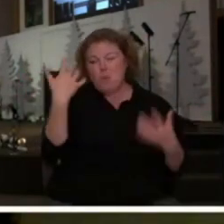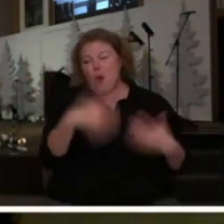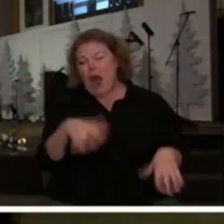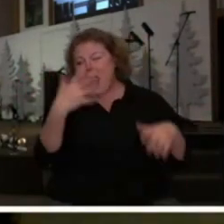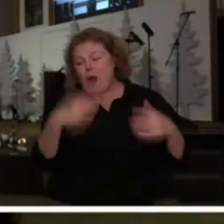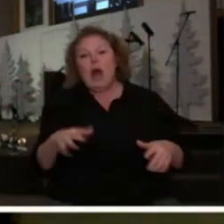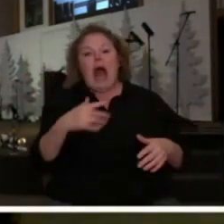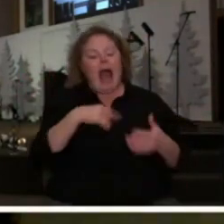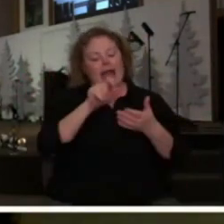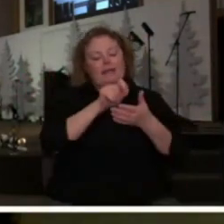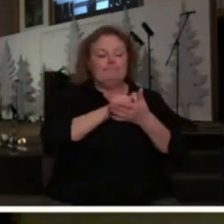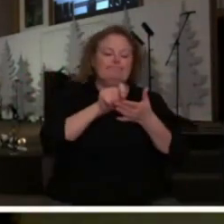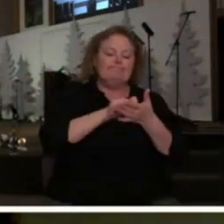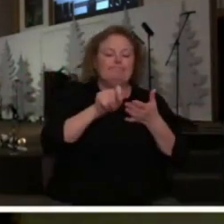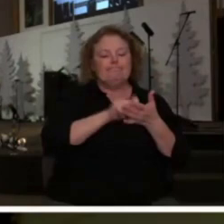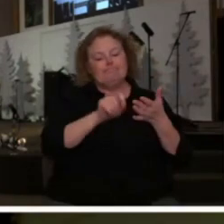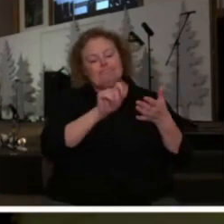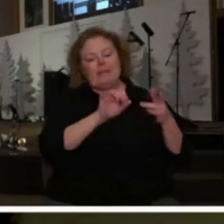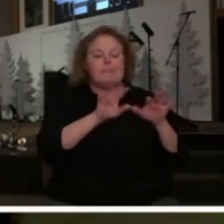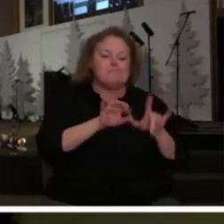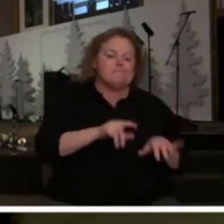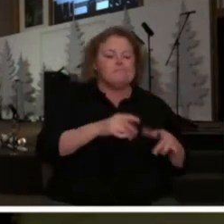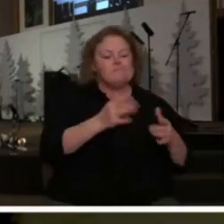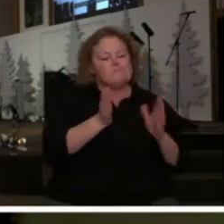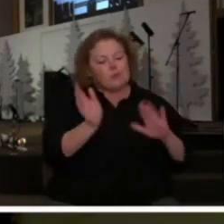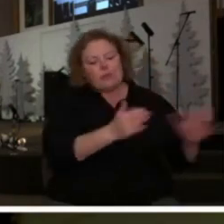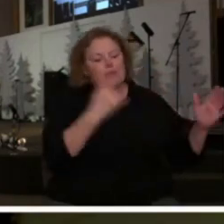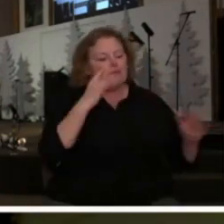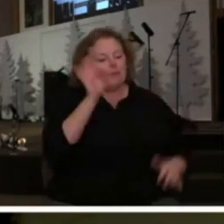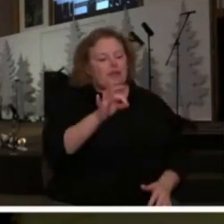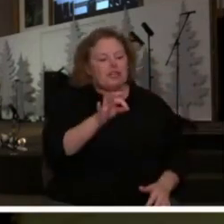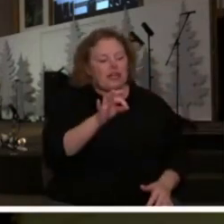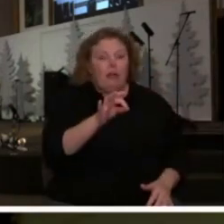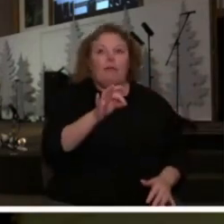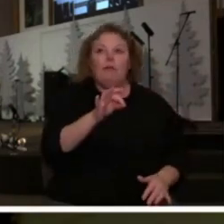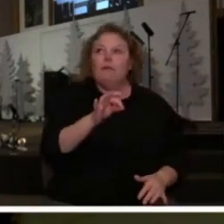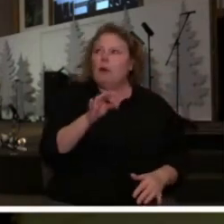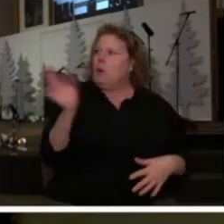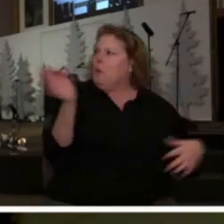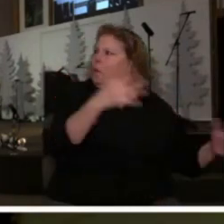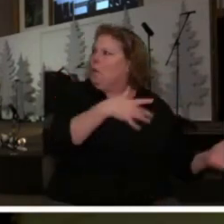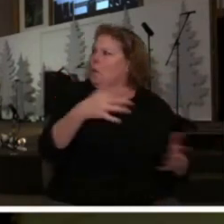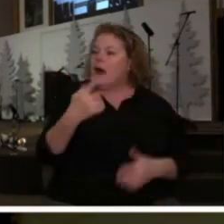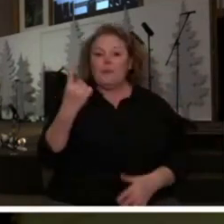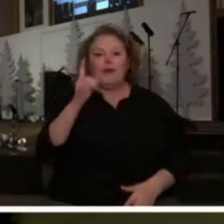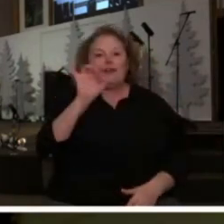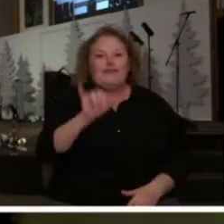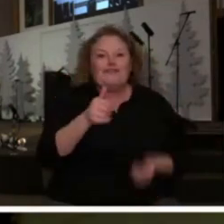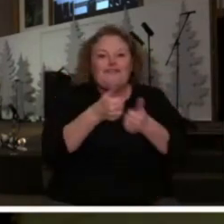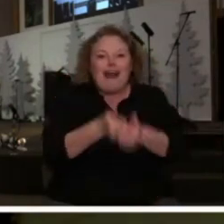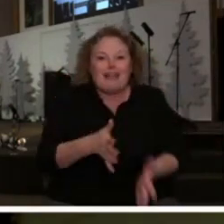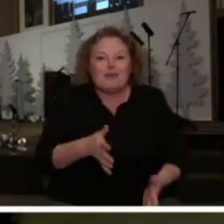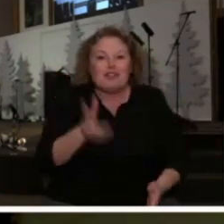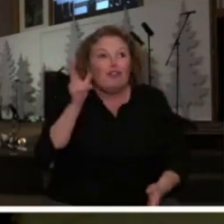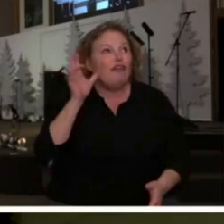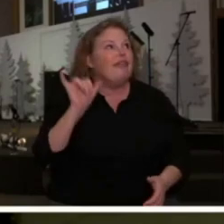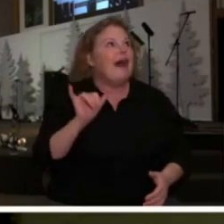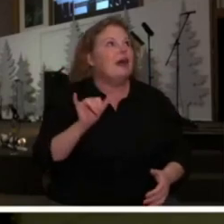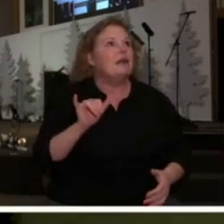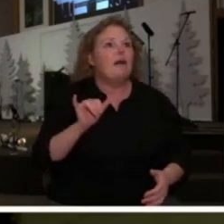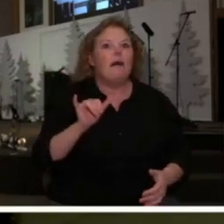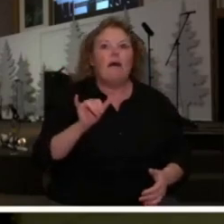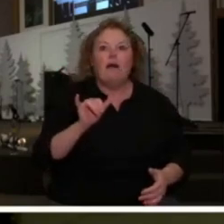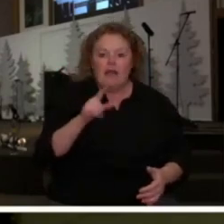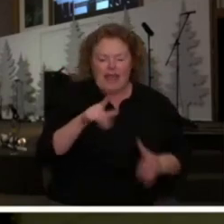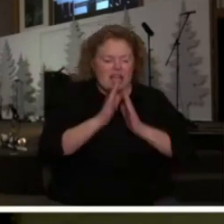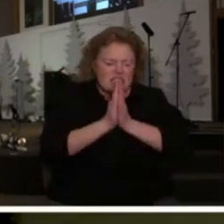finished preparing this and I'm going, I wonder if this is what it sounded like to them after an extended period